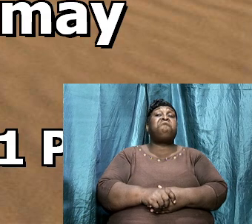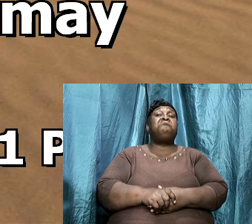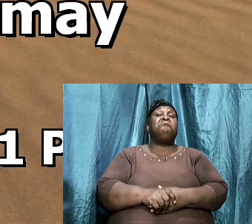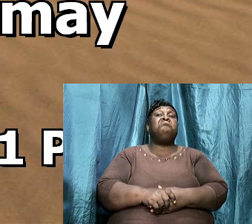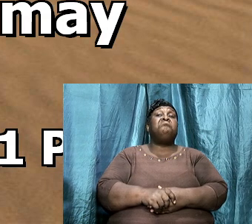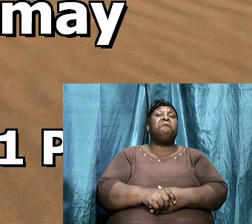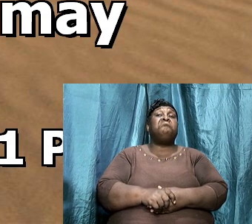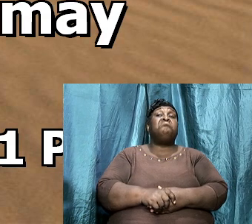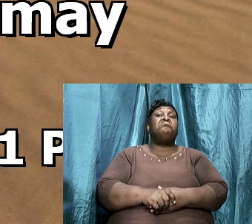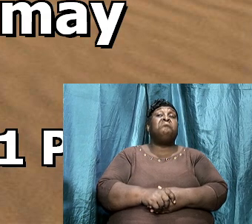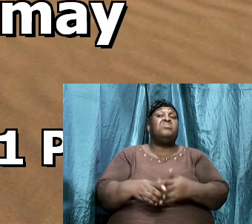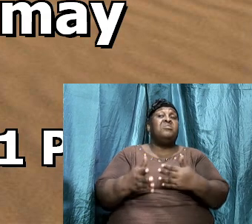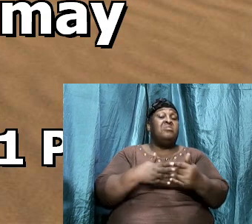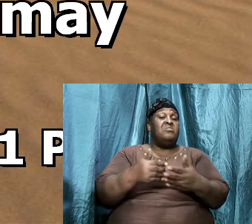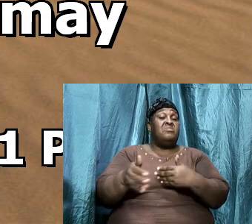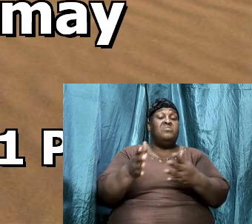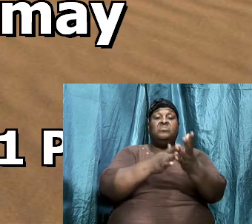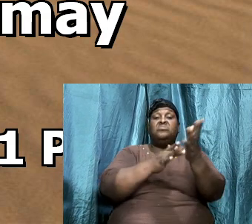Because though Christ